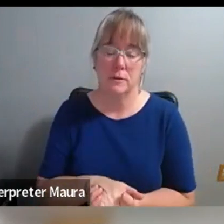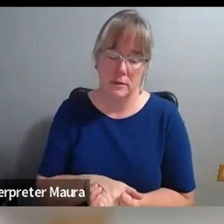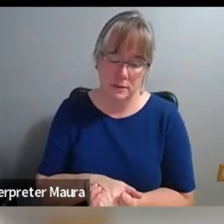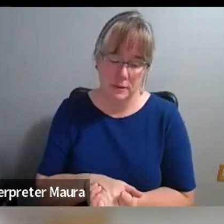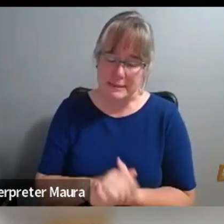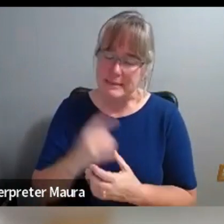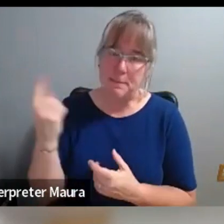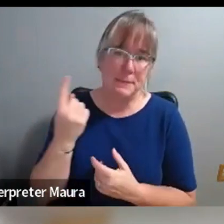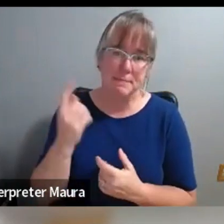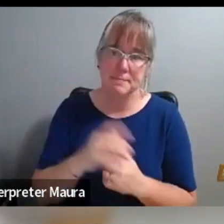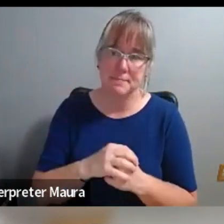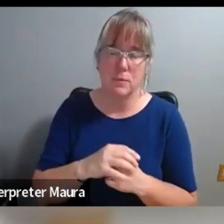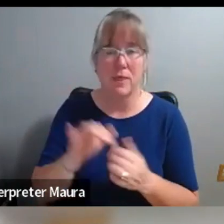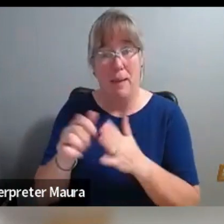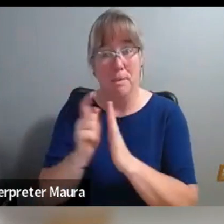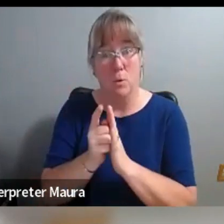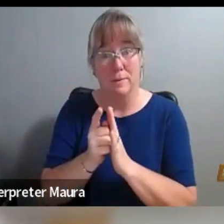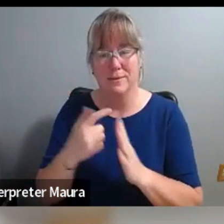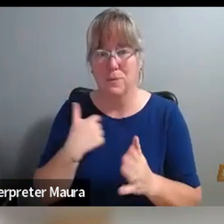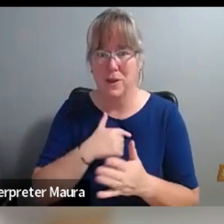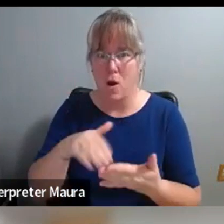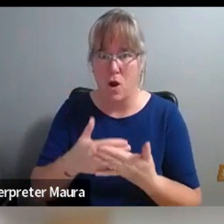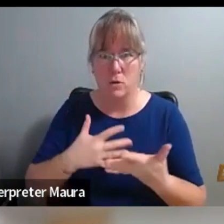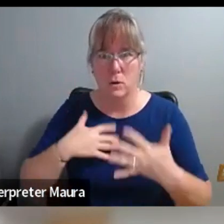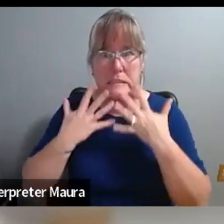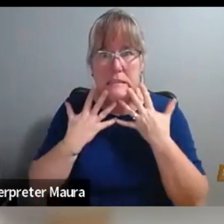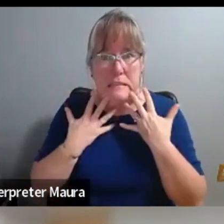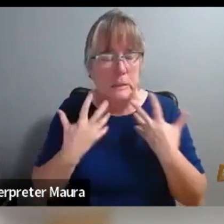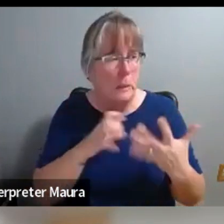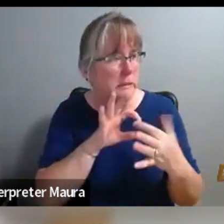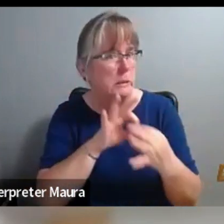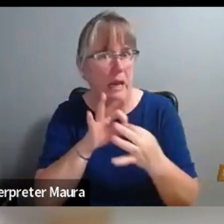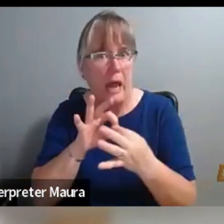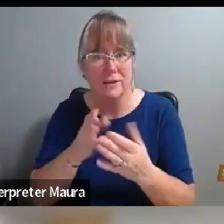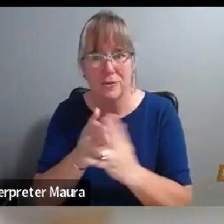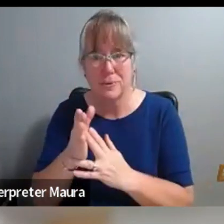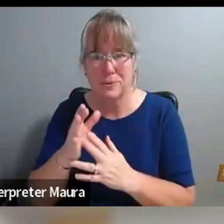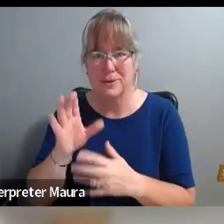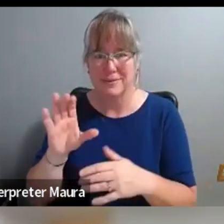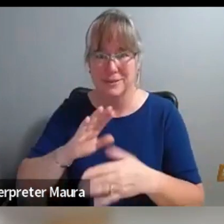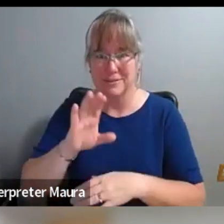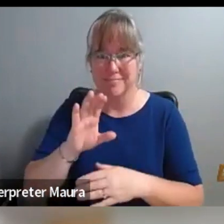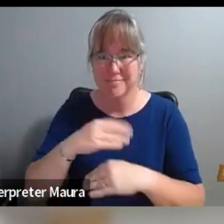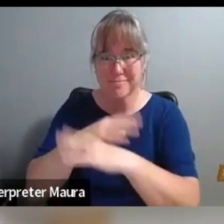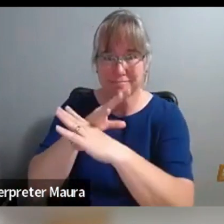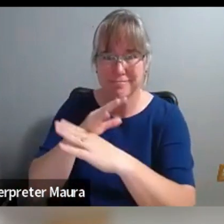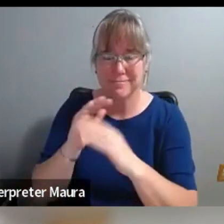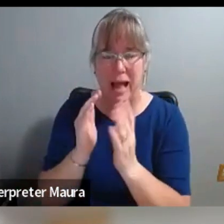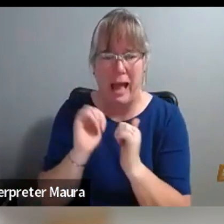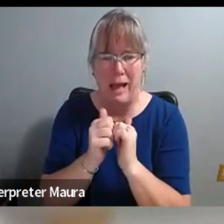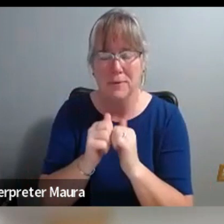about, I mean, that moment, we were all trying to connect through the computer anyway, but that it made